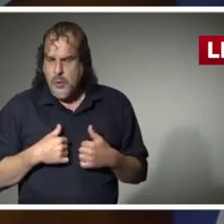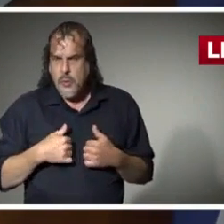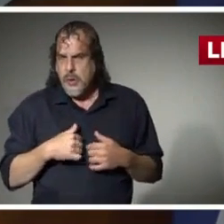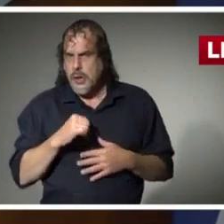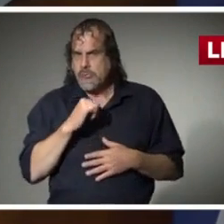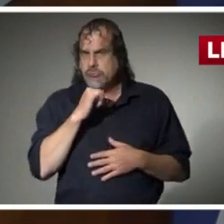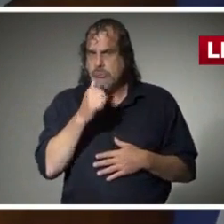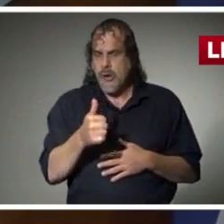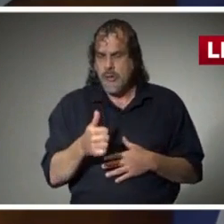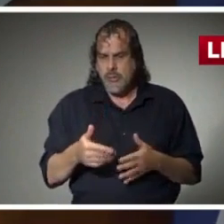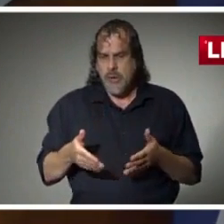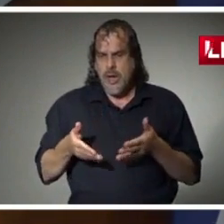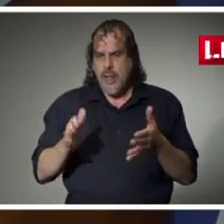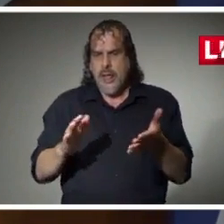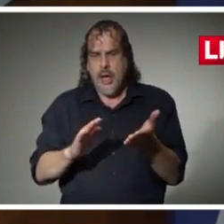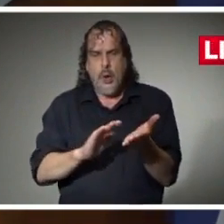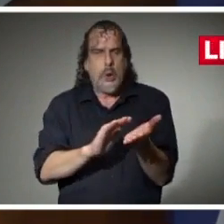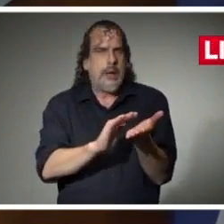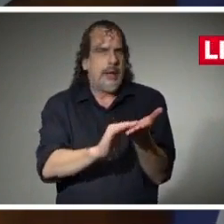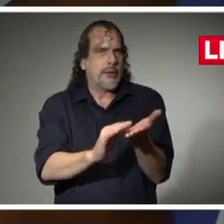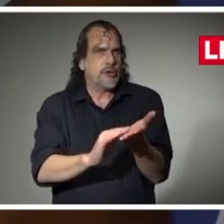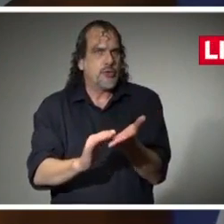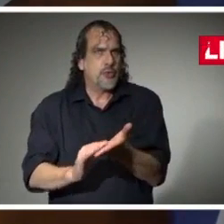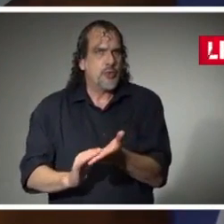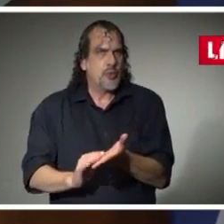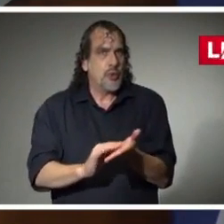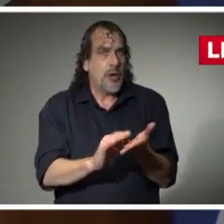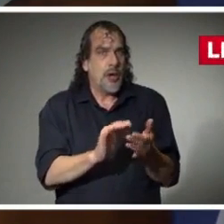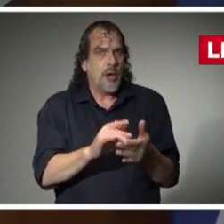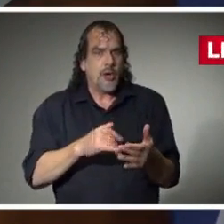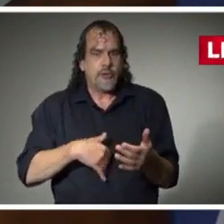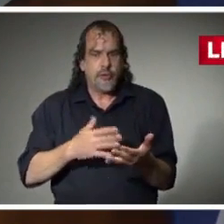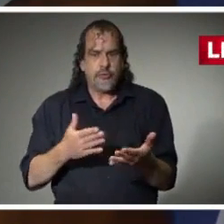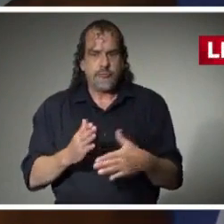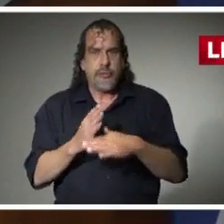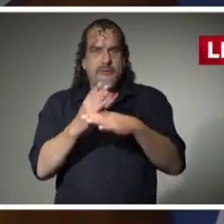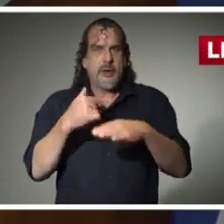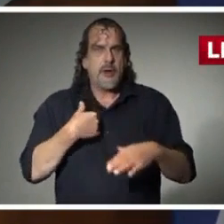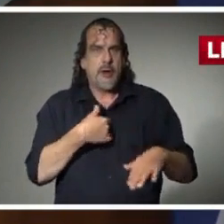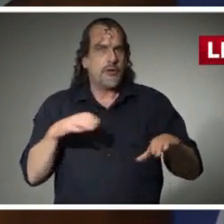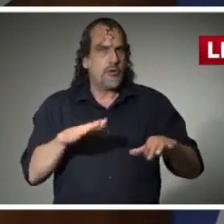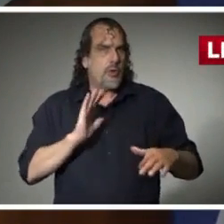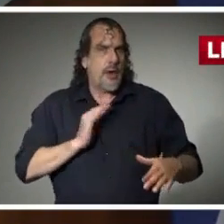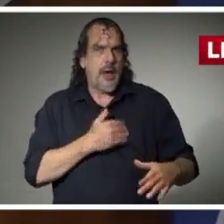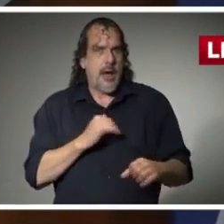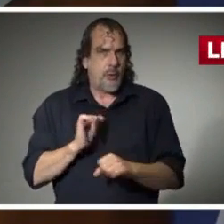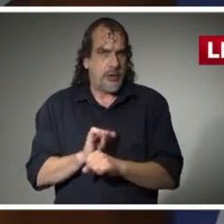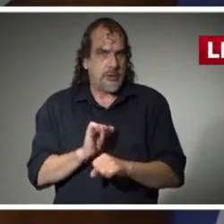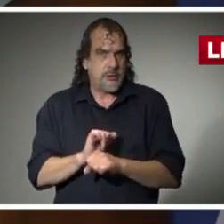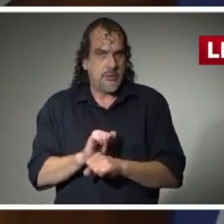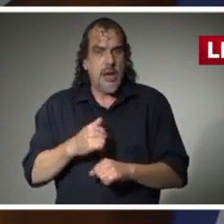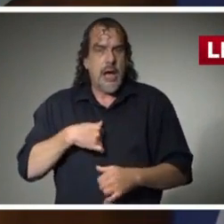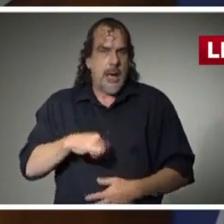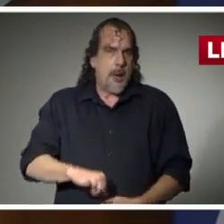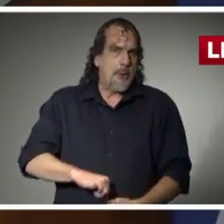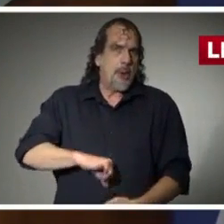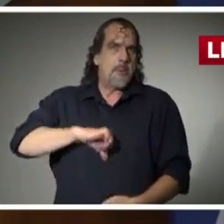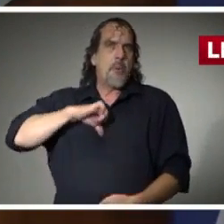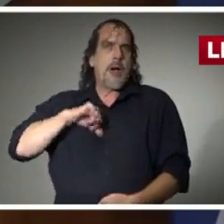we will not allow excuses to get in the way of doing our job. But I'm proud of them.